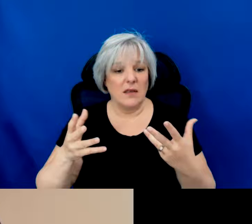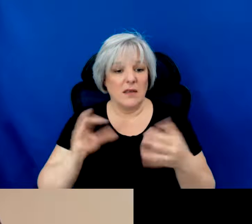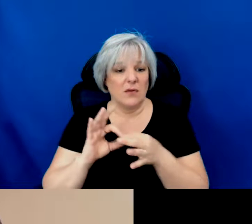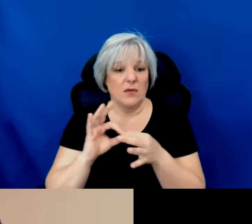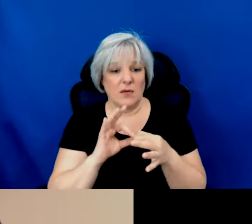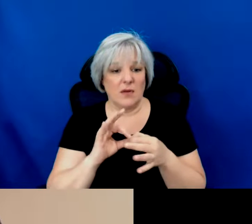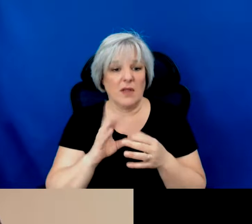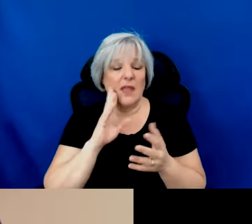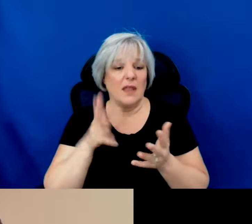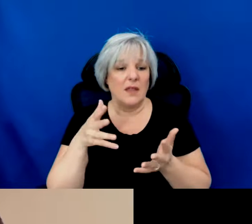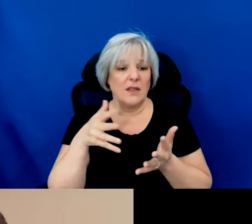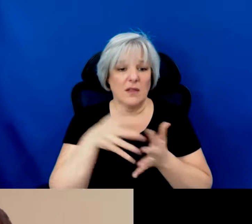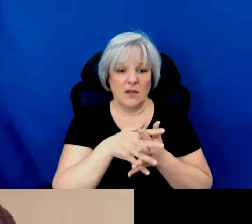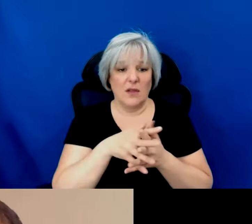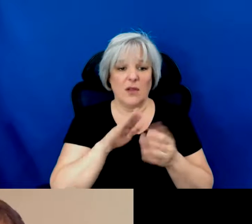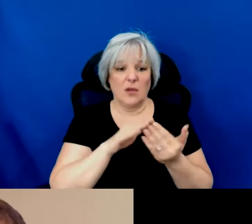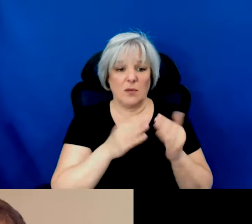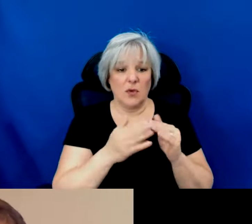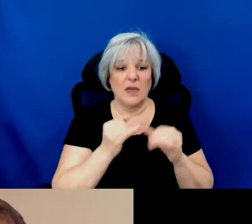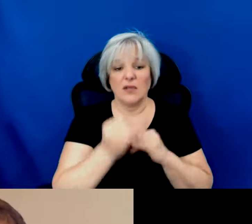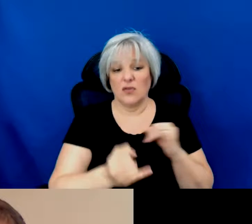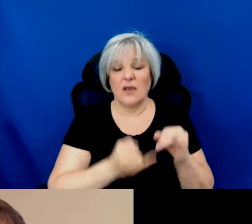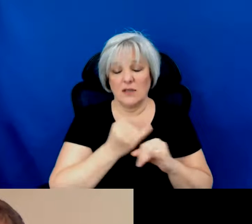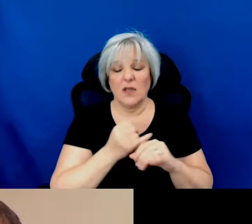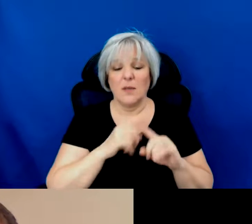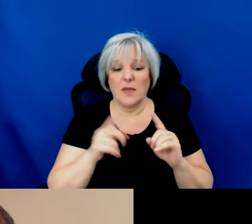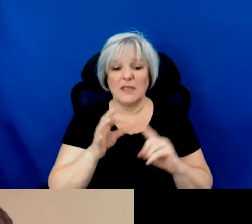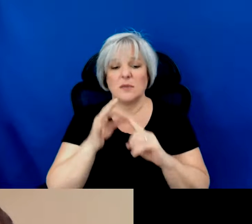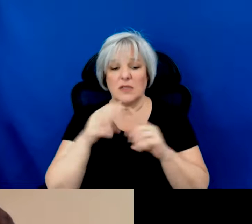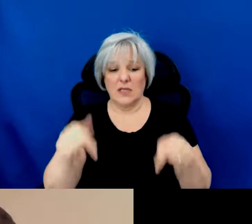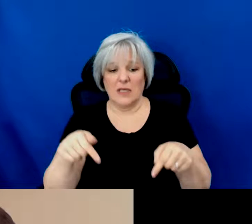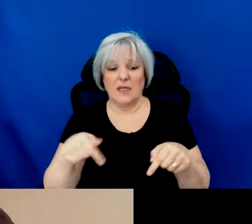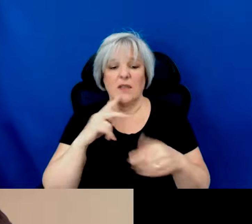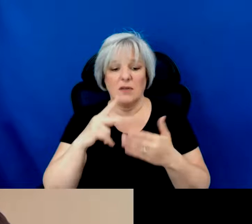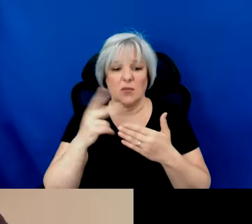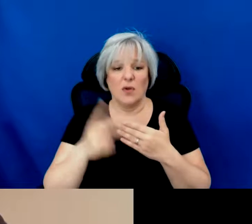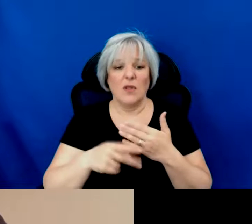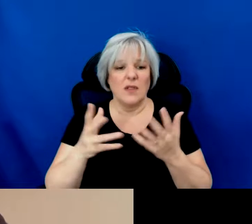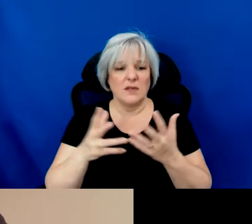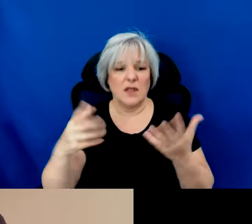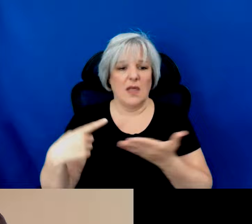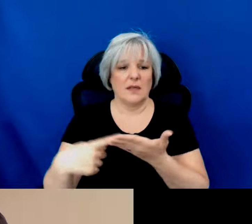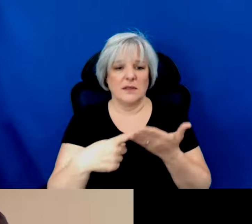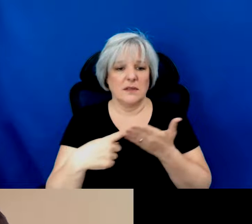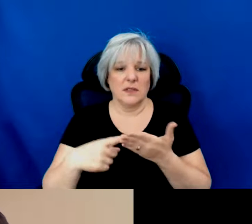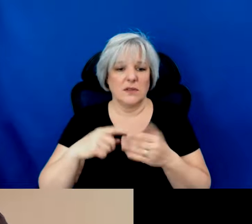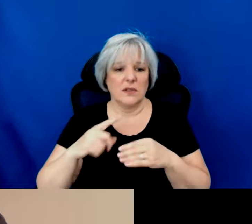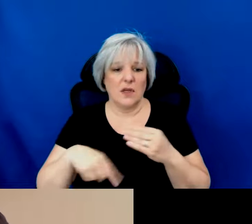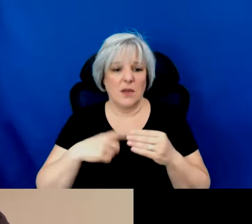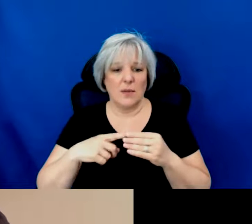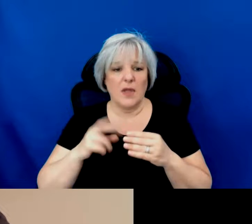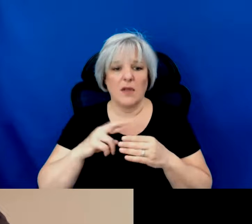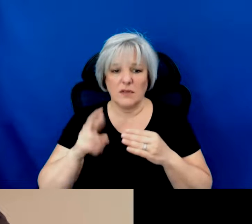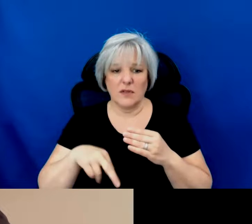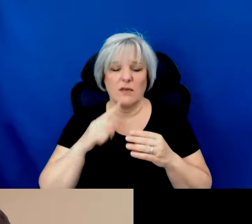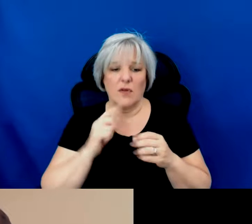the native community uh internationally but but within our program as well there's been a lot of conversation as a result of